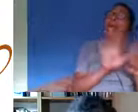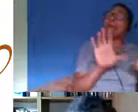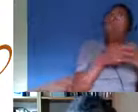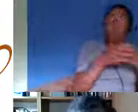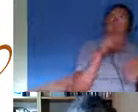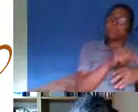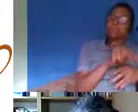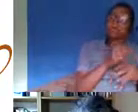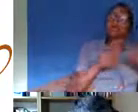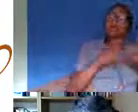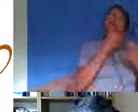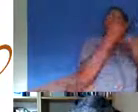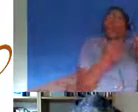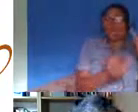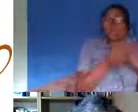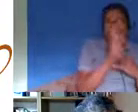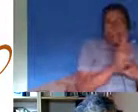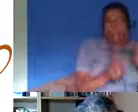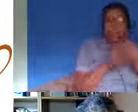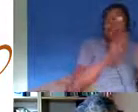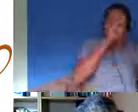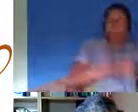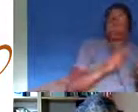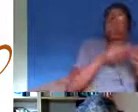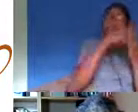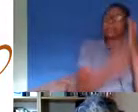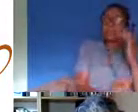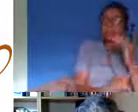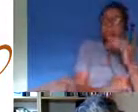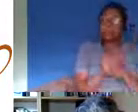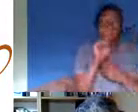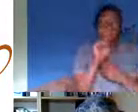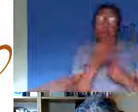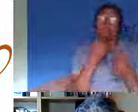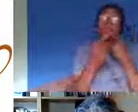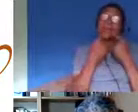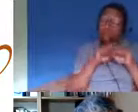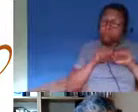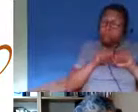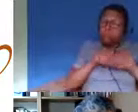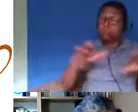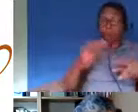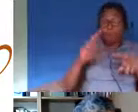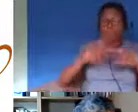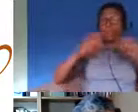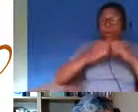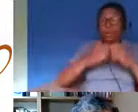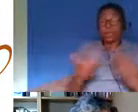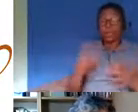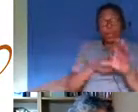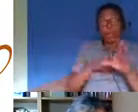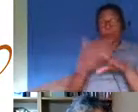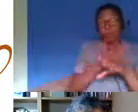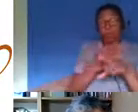disabilities and this is the data published in in february of this year just before we went into the